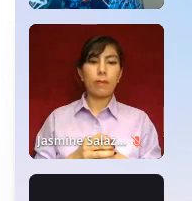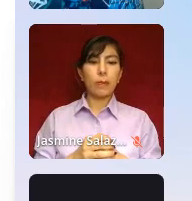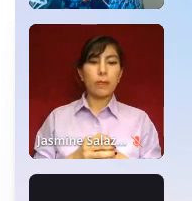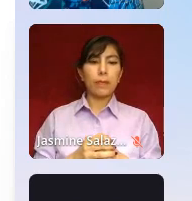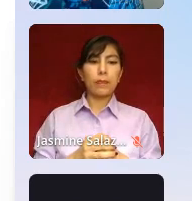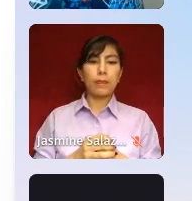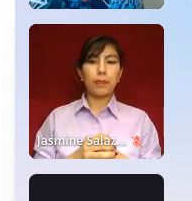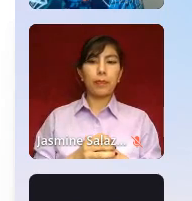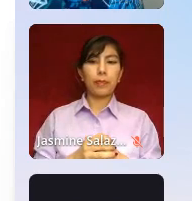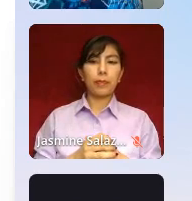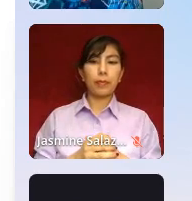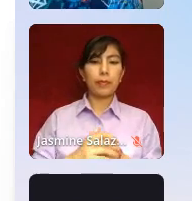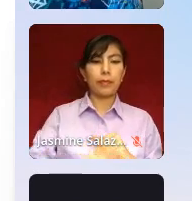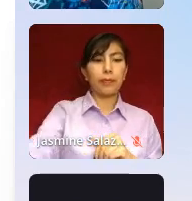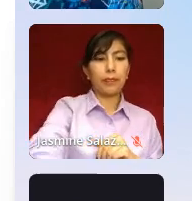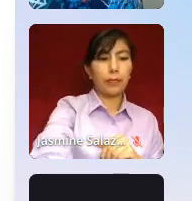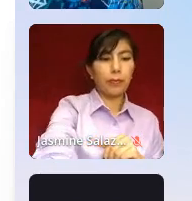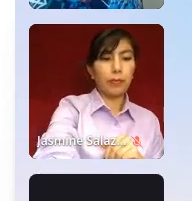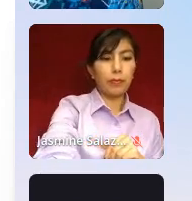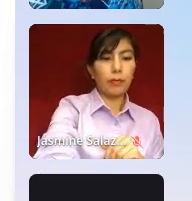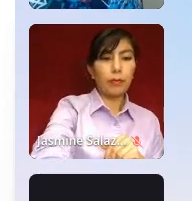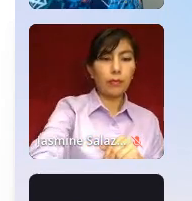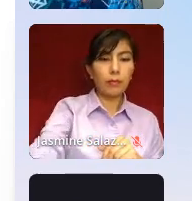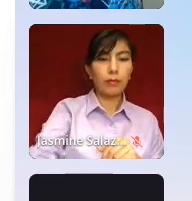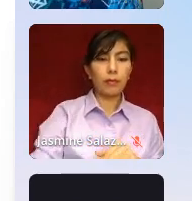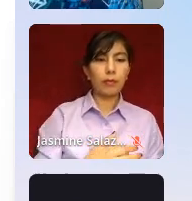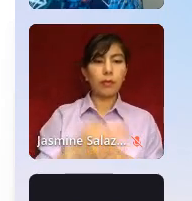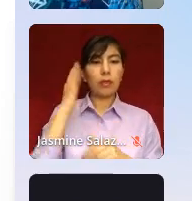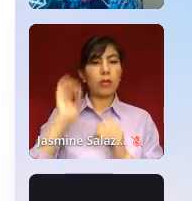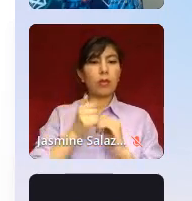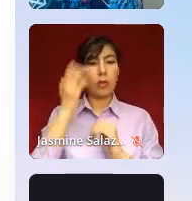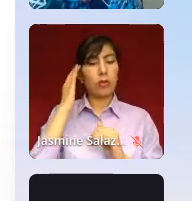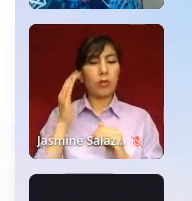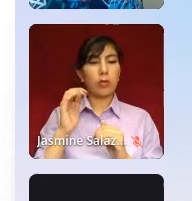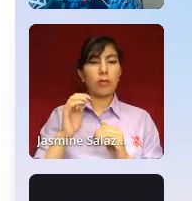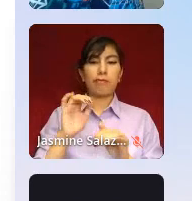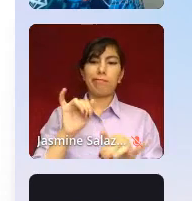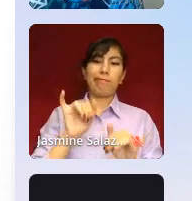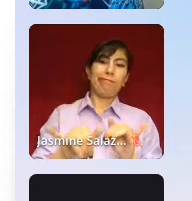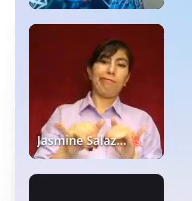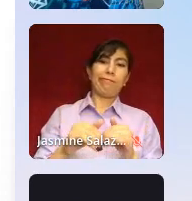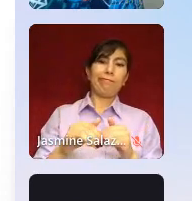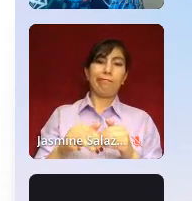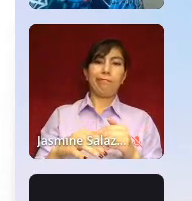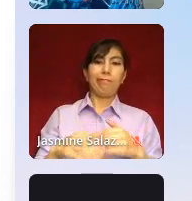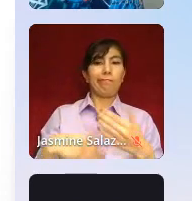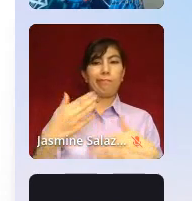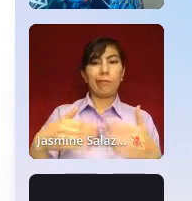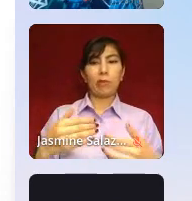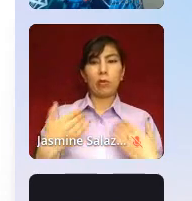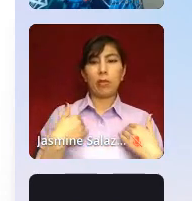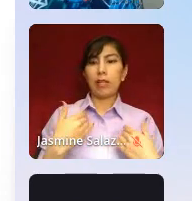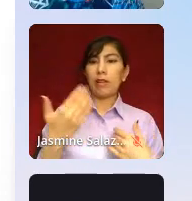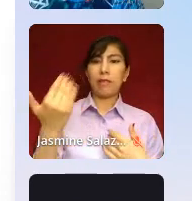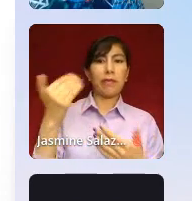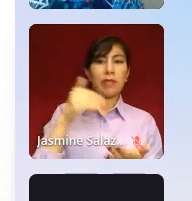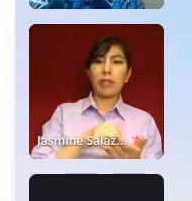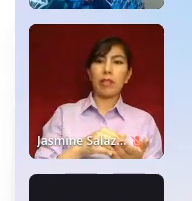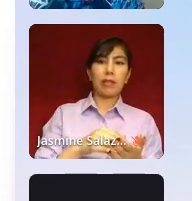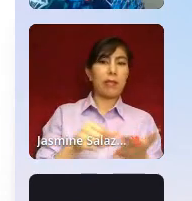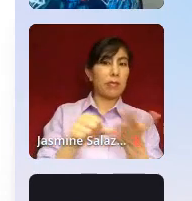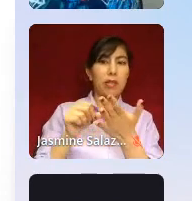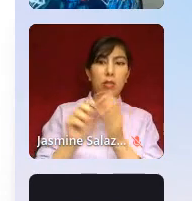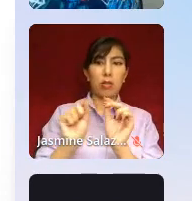Which, you know, I know y'all know how that is when you have 15,000 tabs open. just like, why?